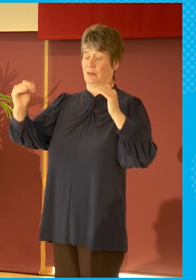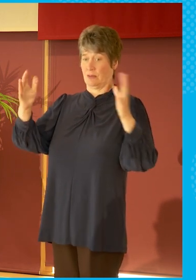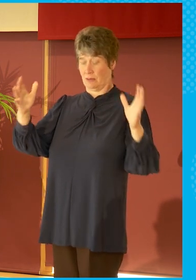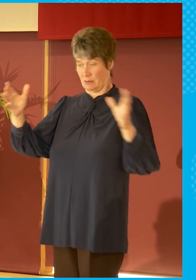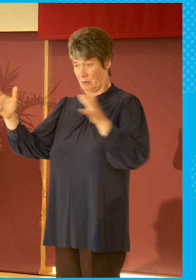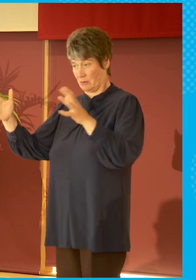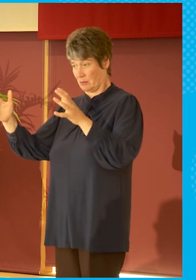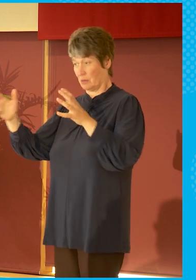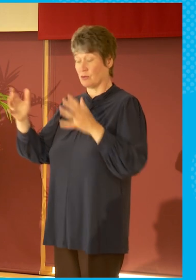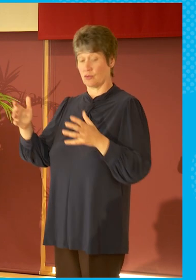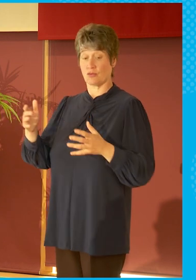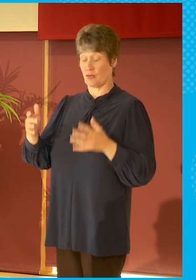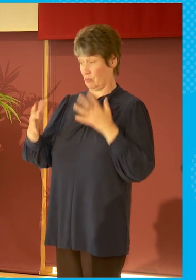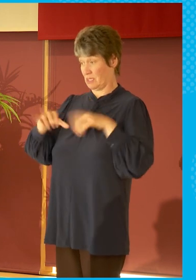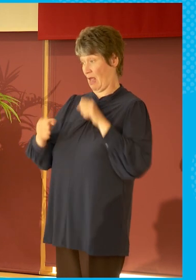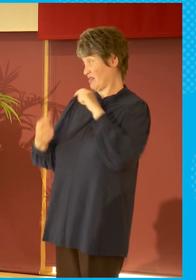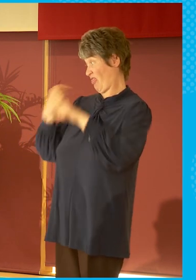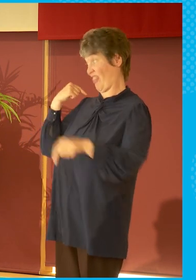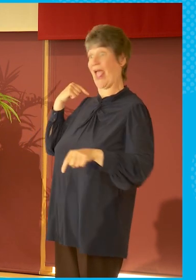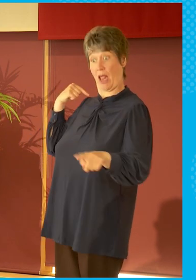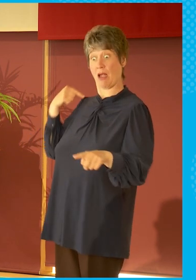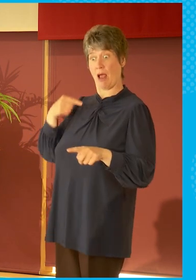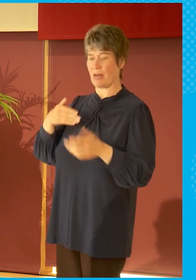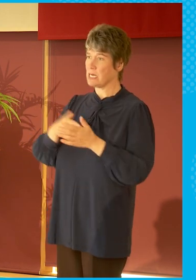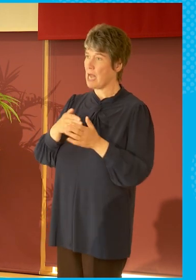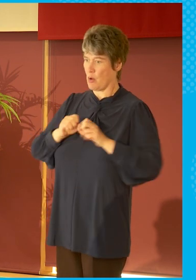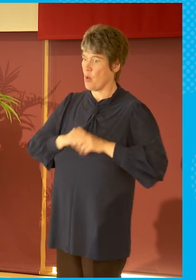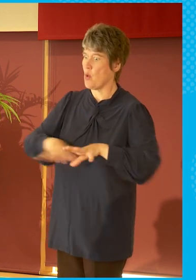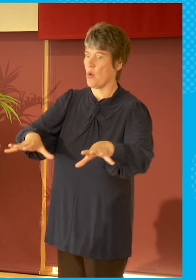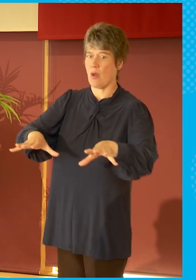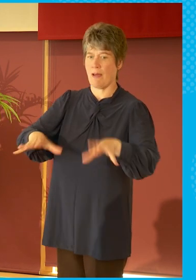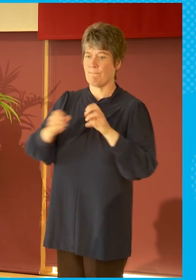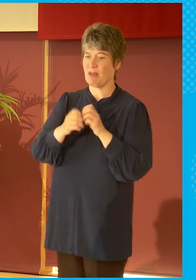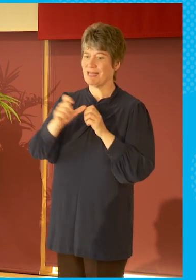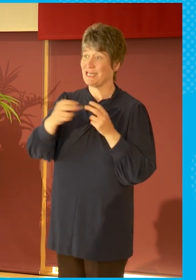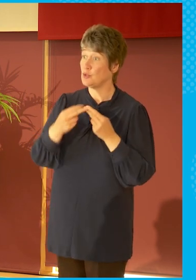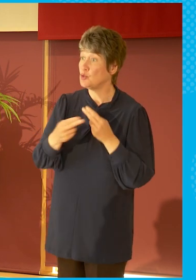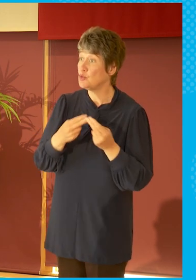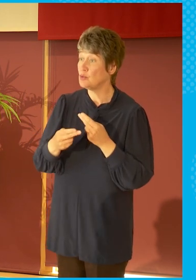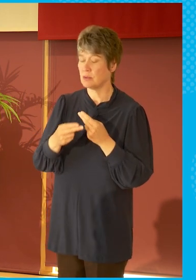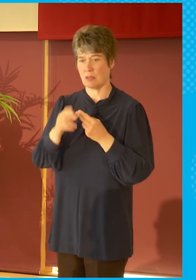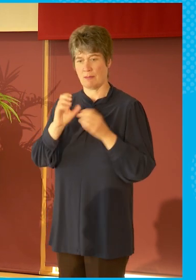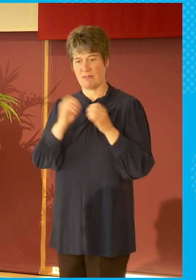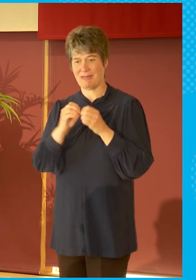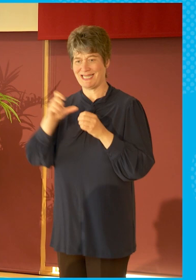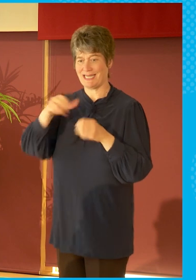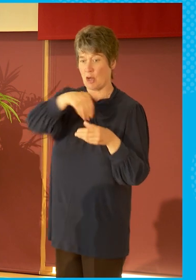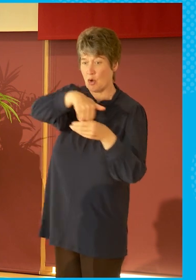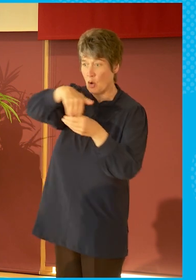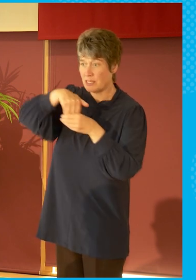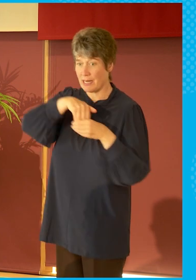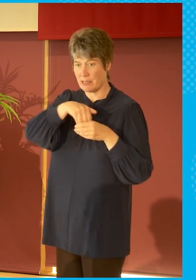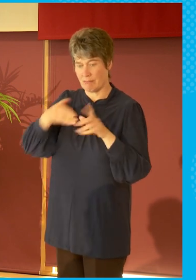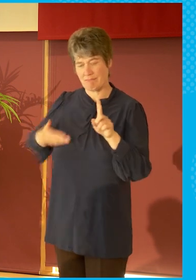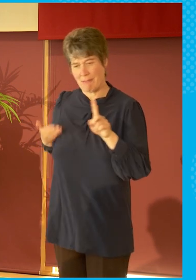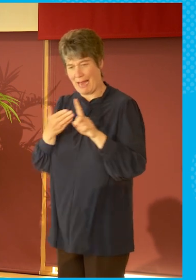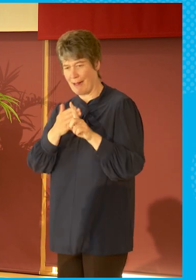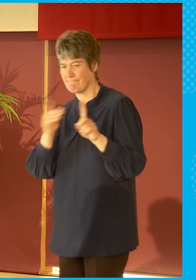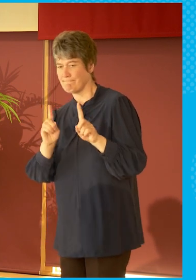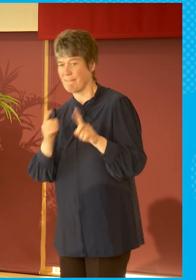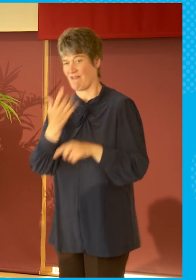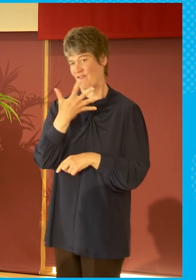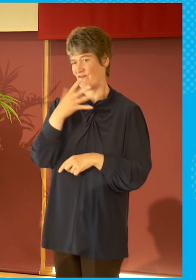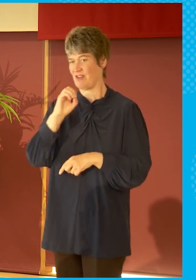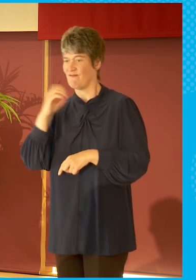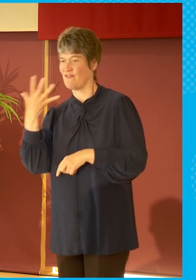spun off from there. And now, think, almost all of BBC News and a whole range of other BBC content goes for 50-50. Because,